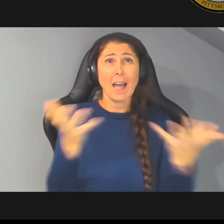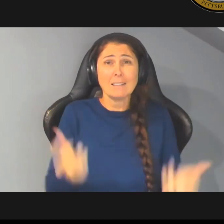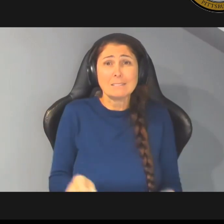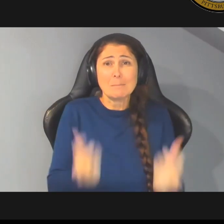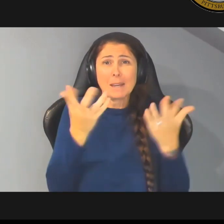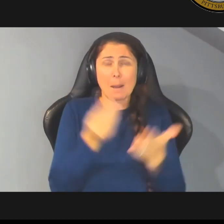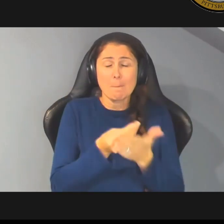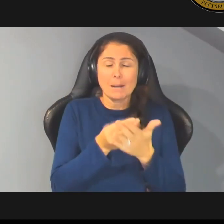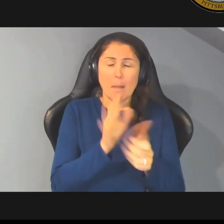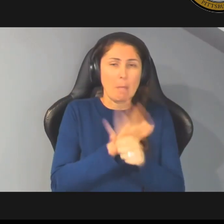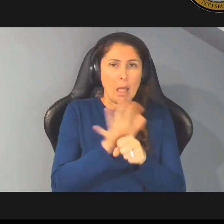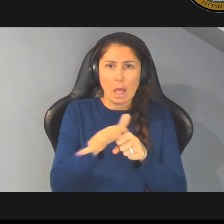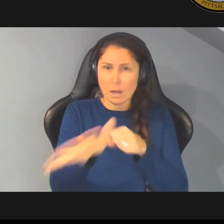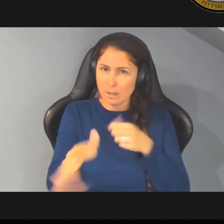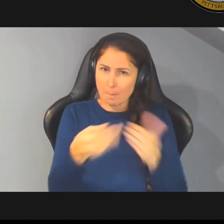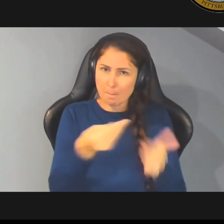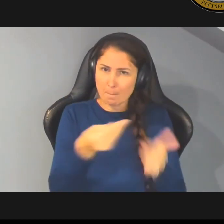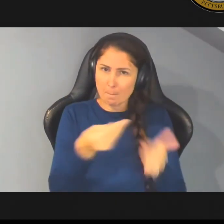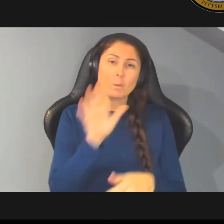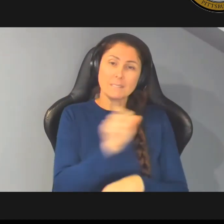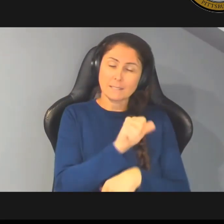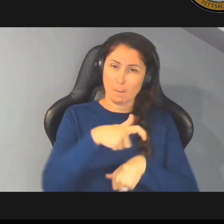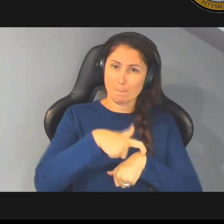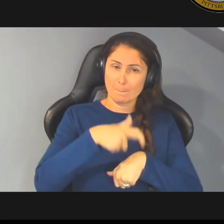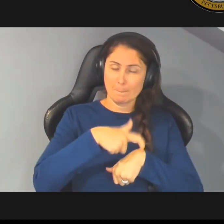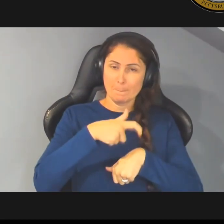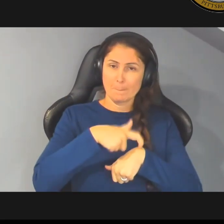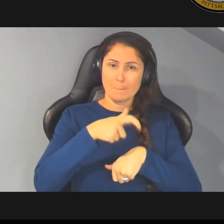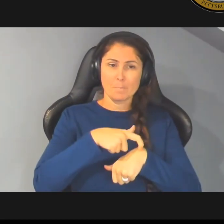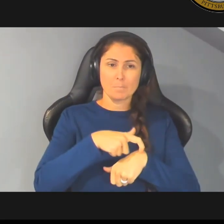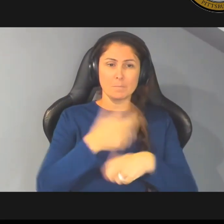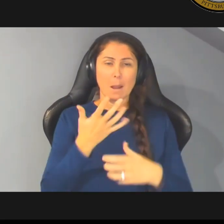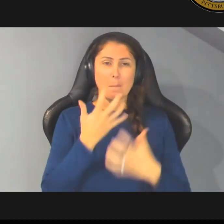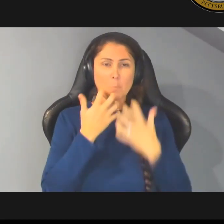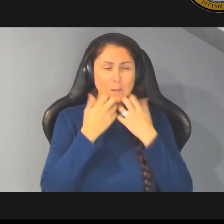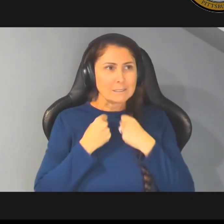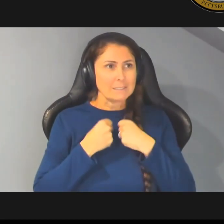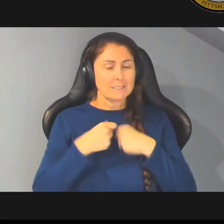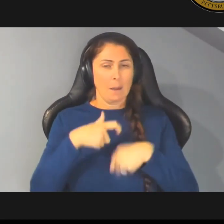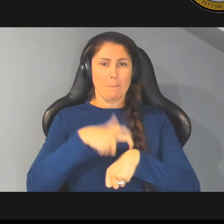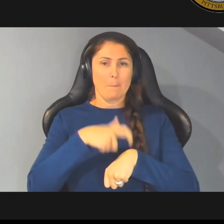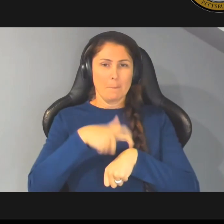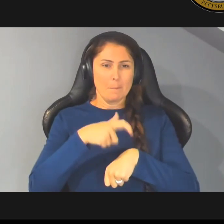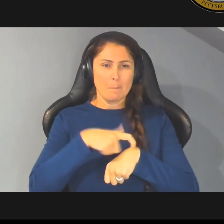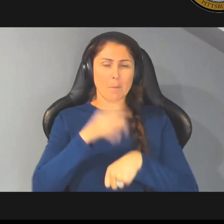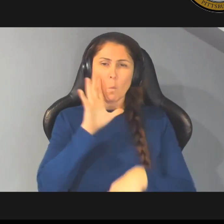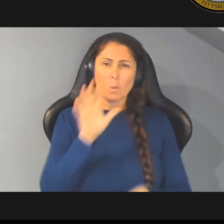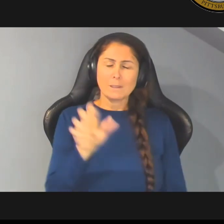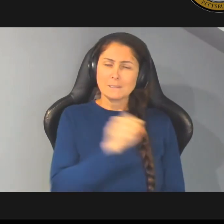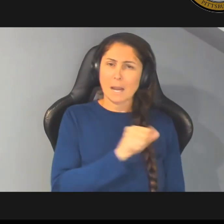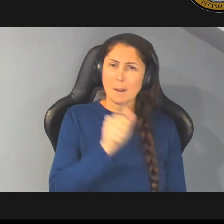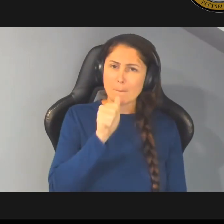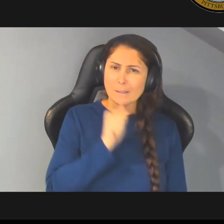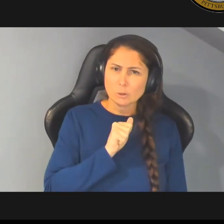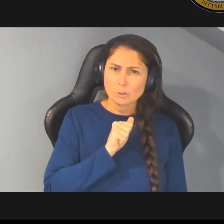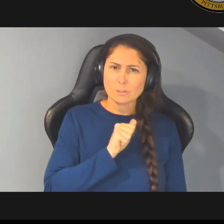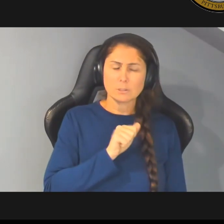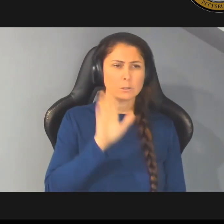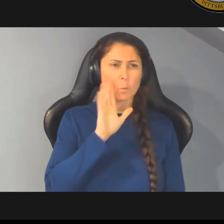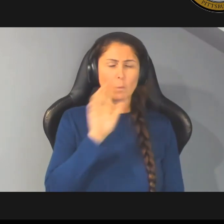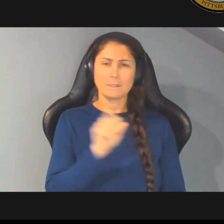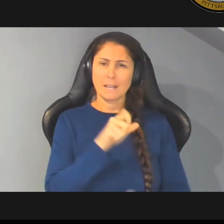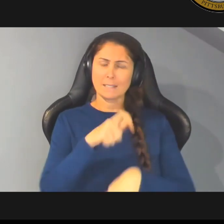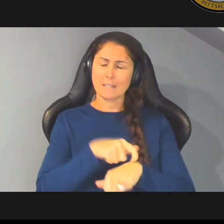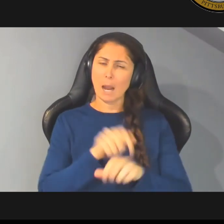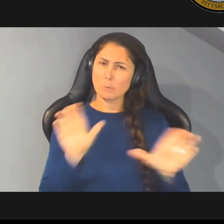take plenty of money and it's going to take time a whole lot of precious time it's going to take patience and time to do it right